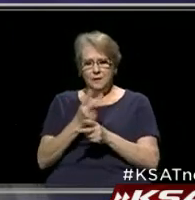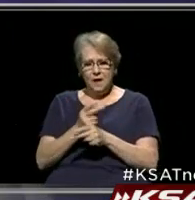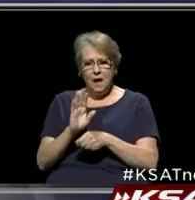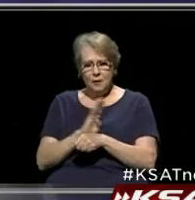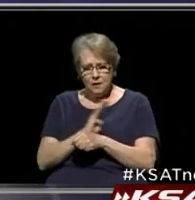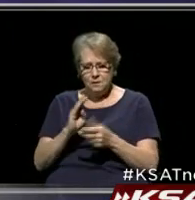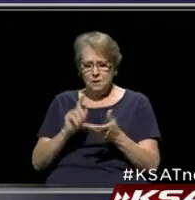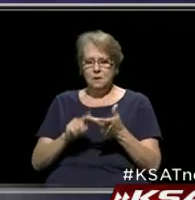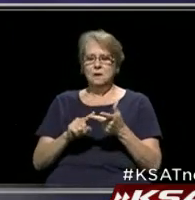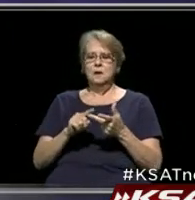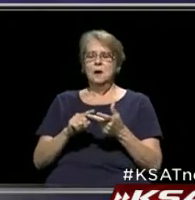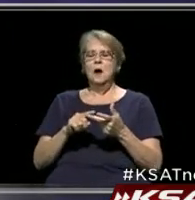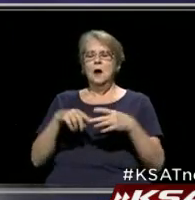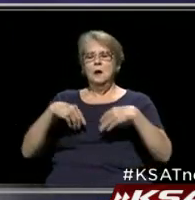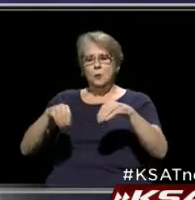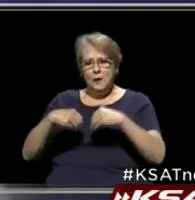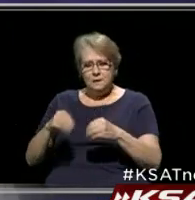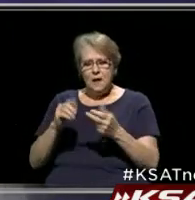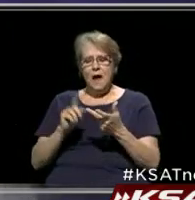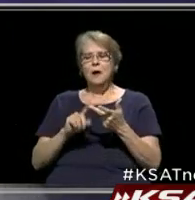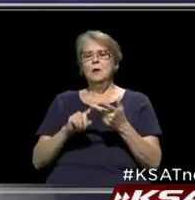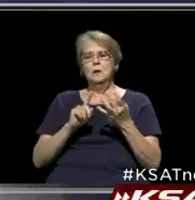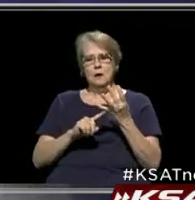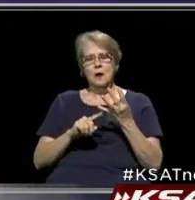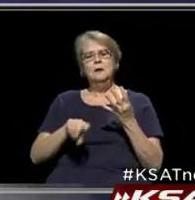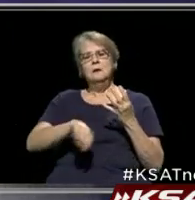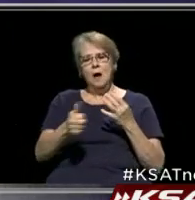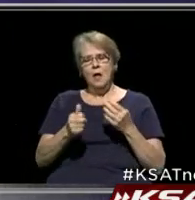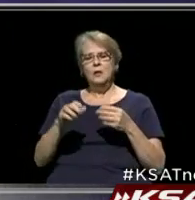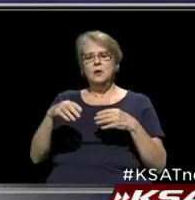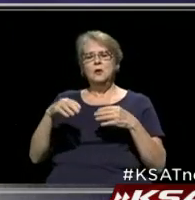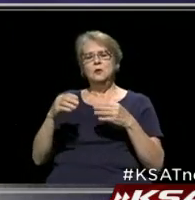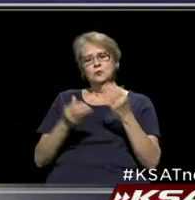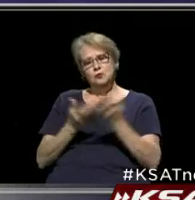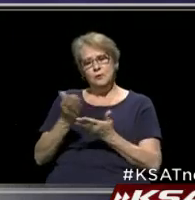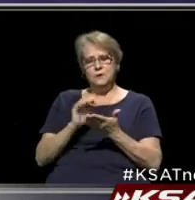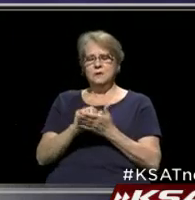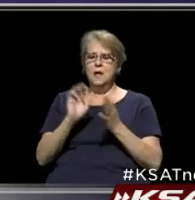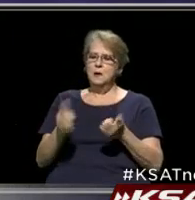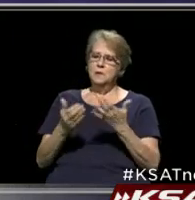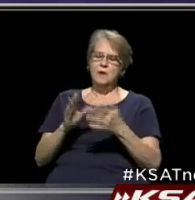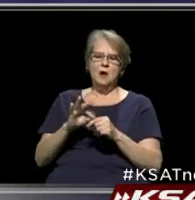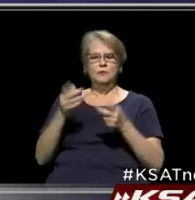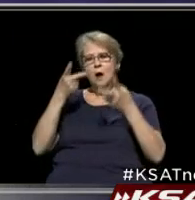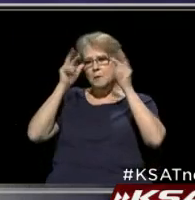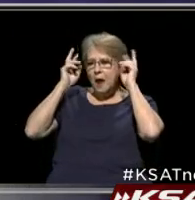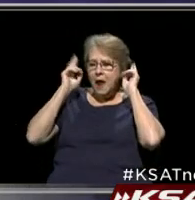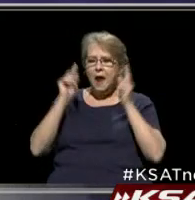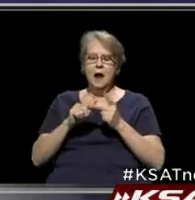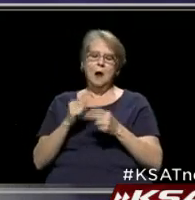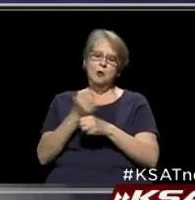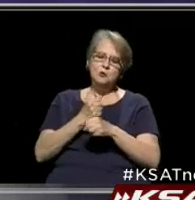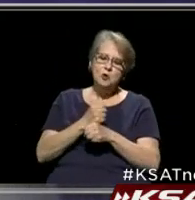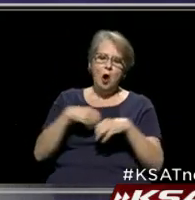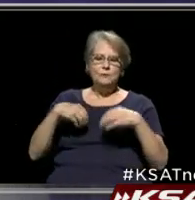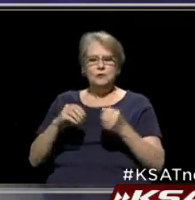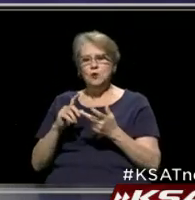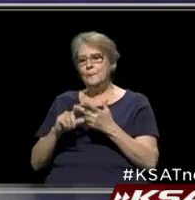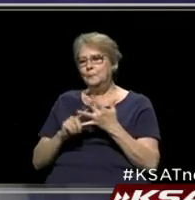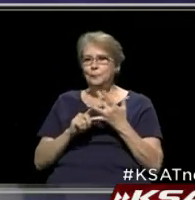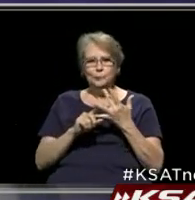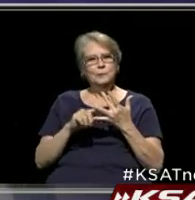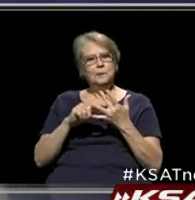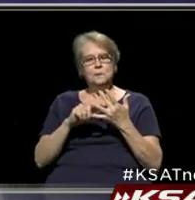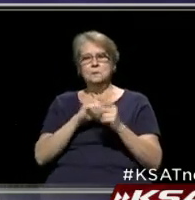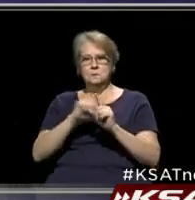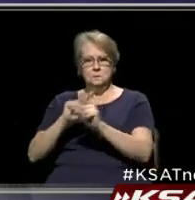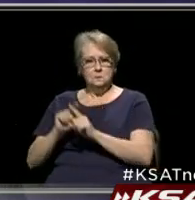to retail. And then a number of other services that are provided from hair salons to coffee shops to a number of